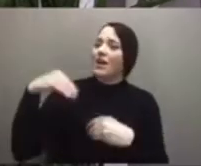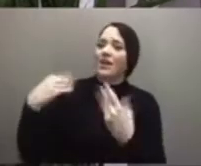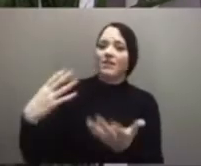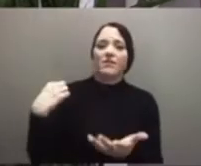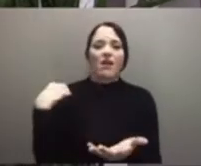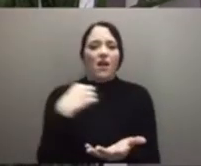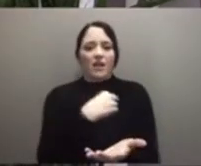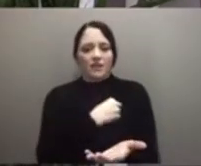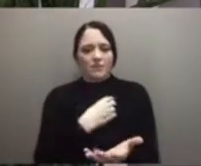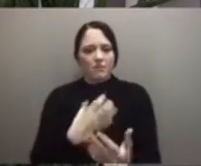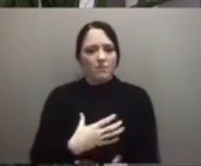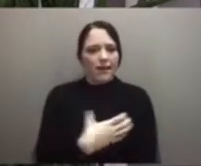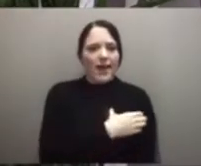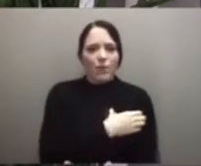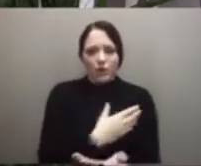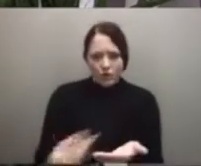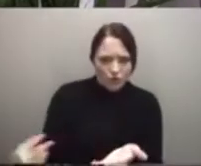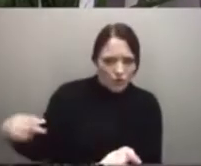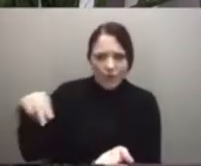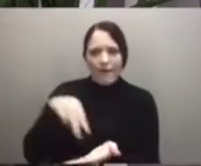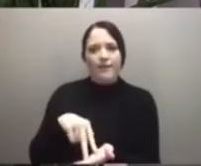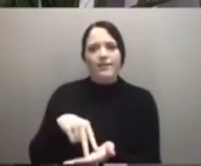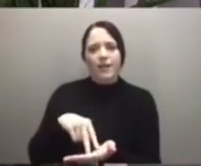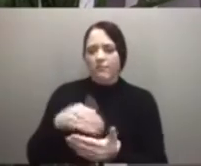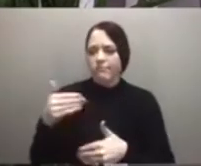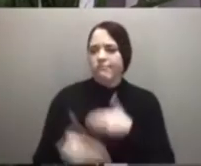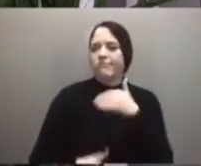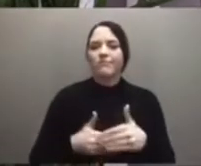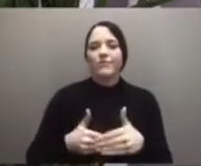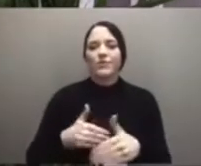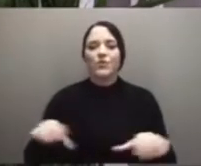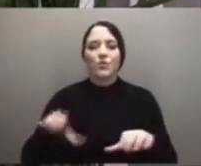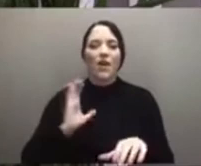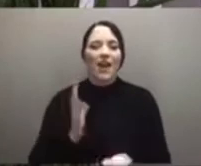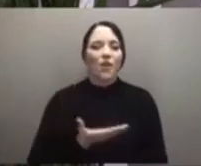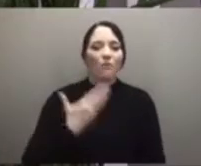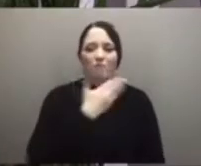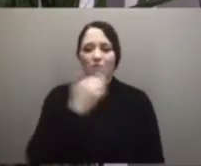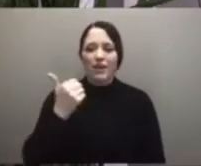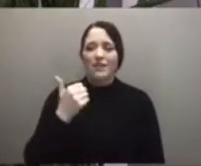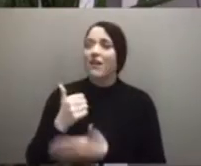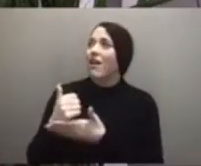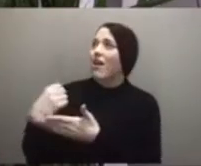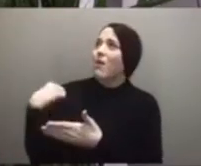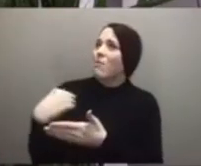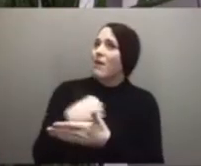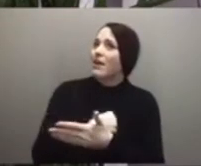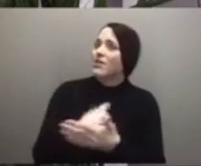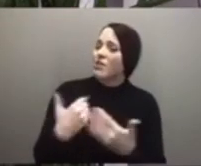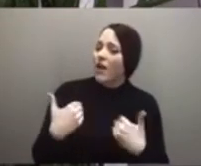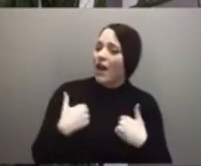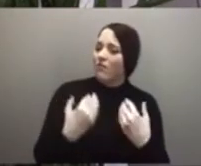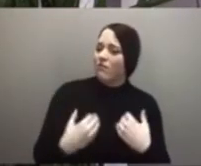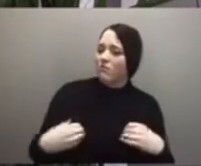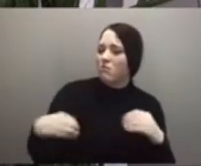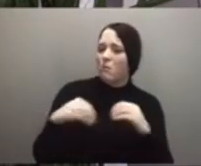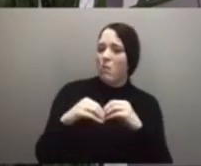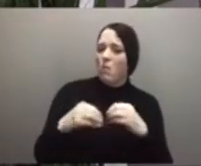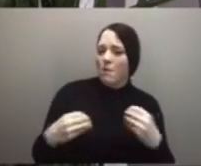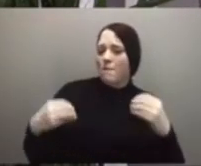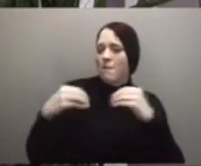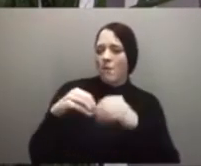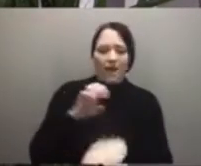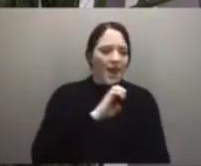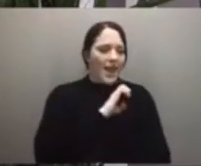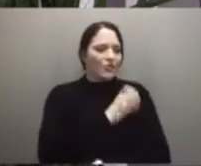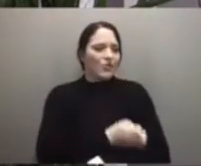day and do our best. Help us to generate more life-giving energy in this world,